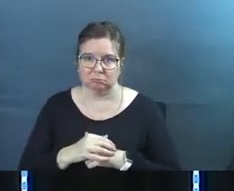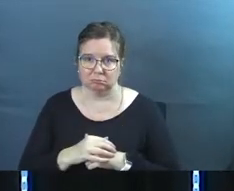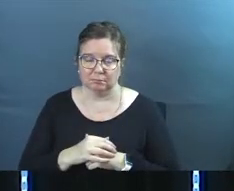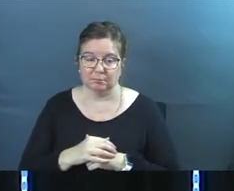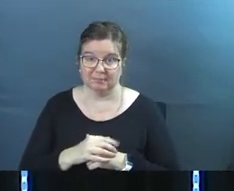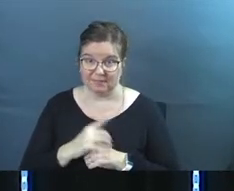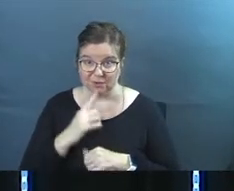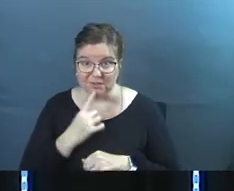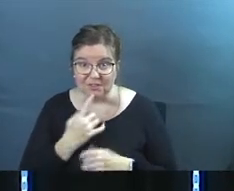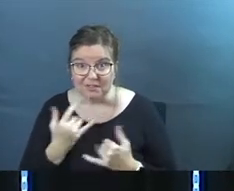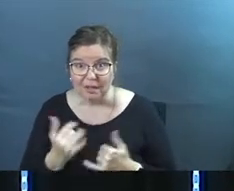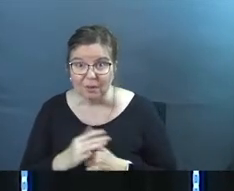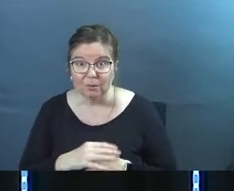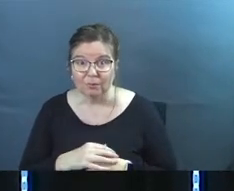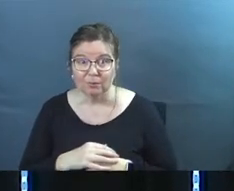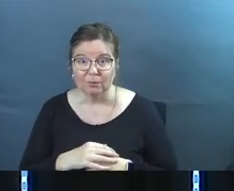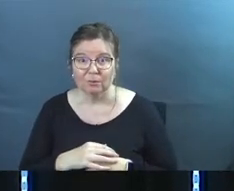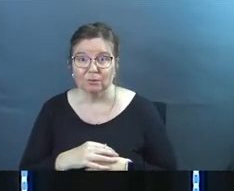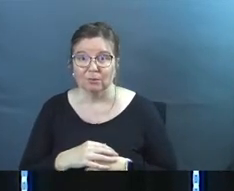Are we serious now?